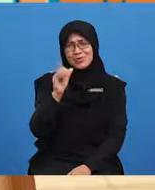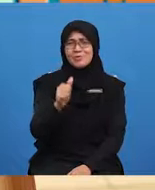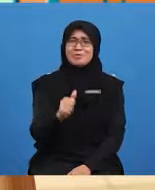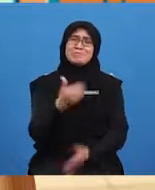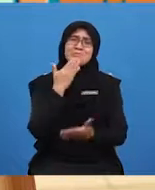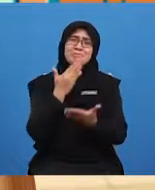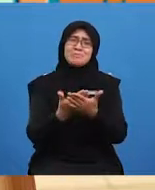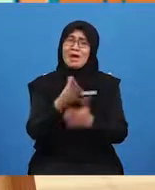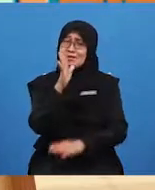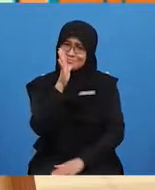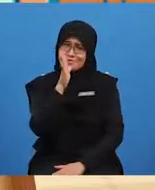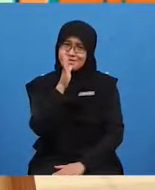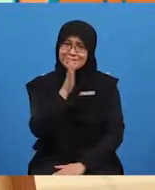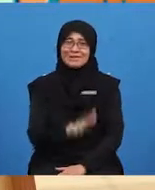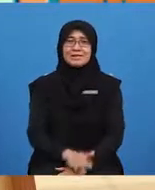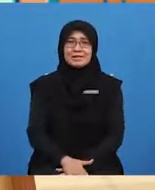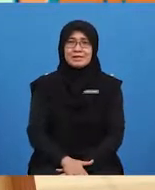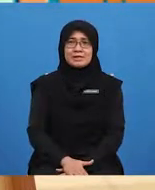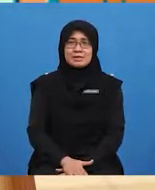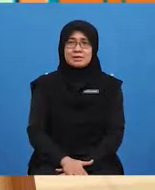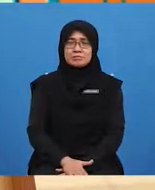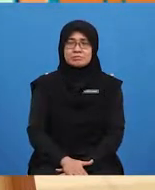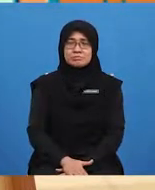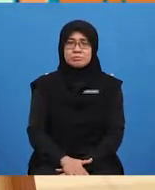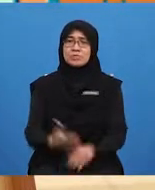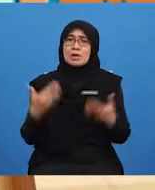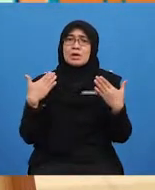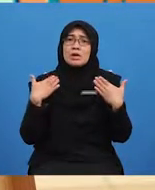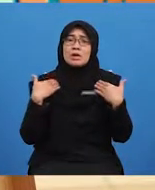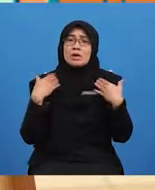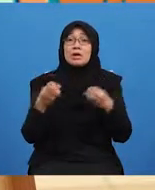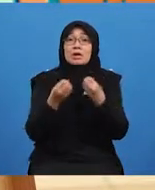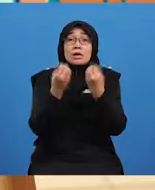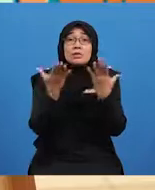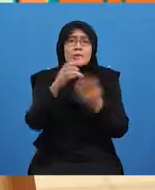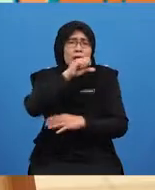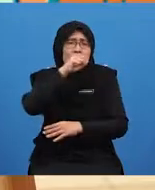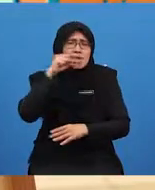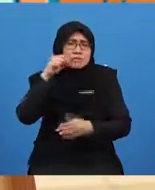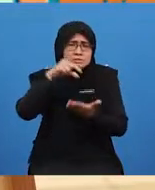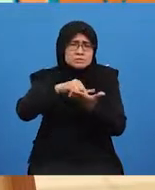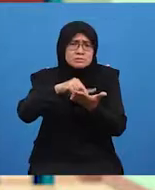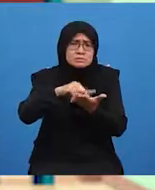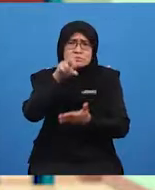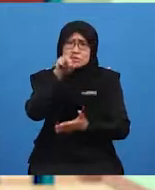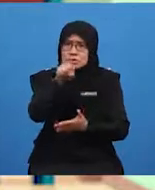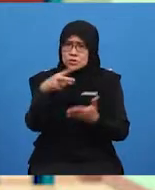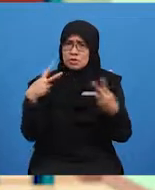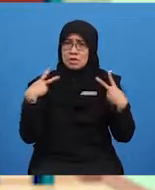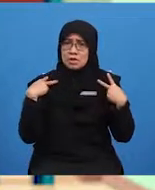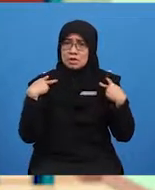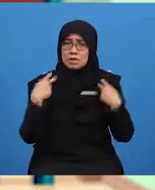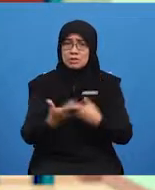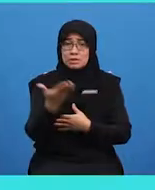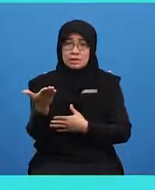By the way, how many pieces of fried chickens do you have there? Let me